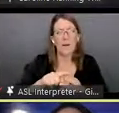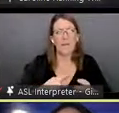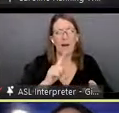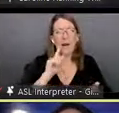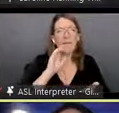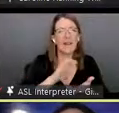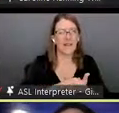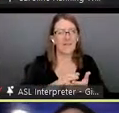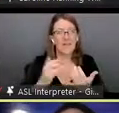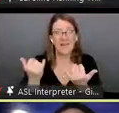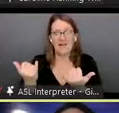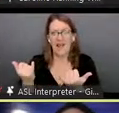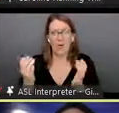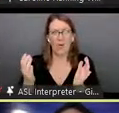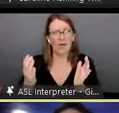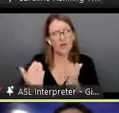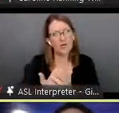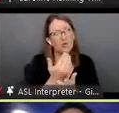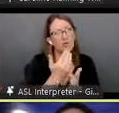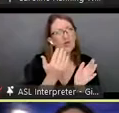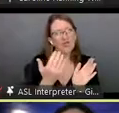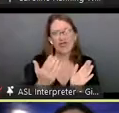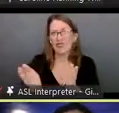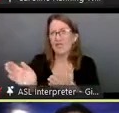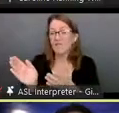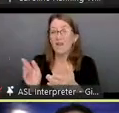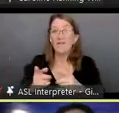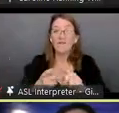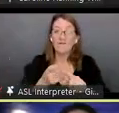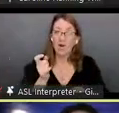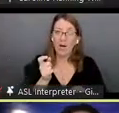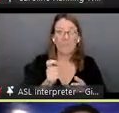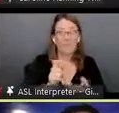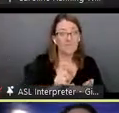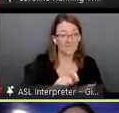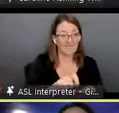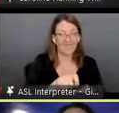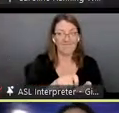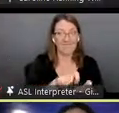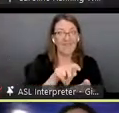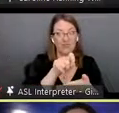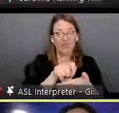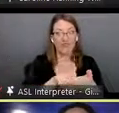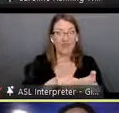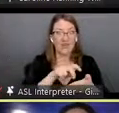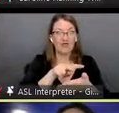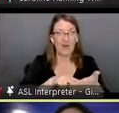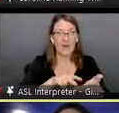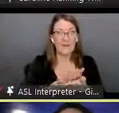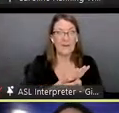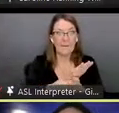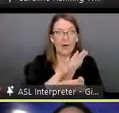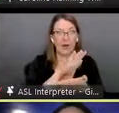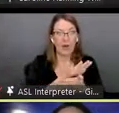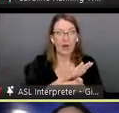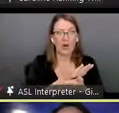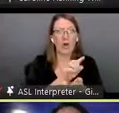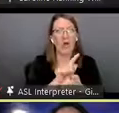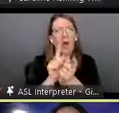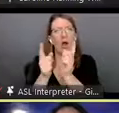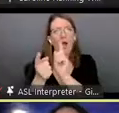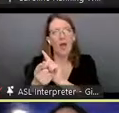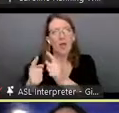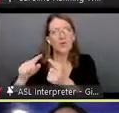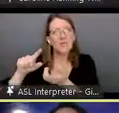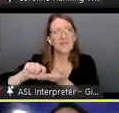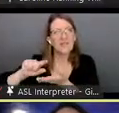going through this new shift now where we're moving from text you know paper based to the digital mediums and